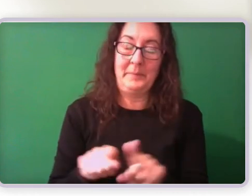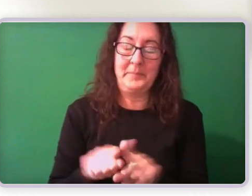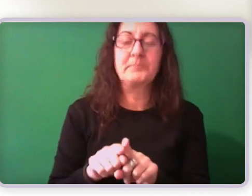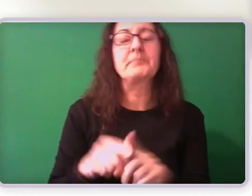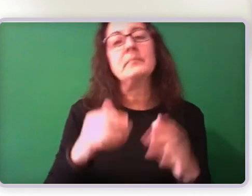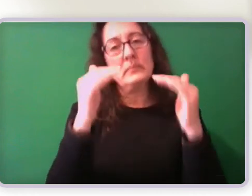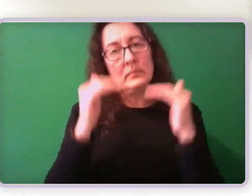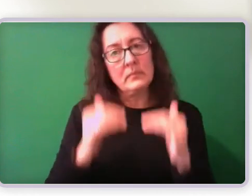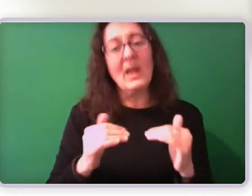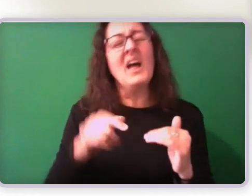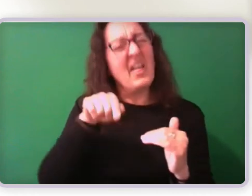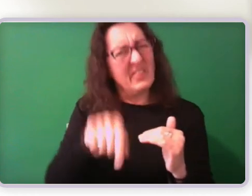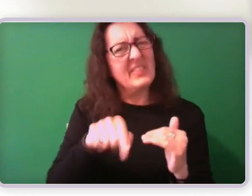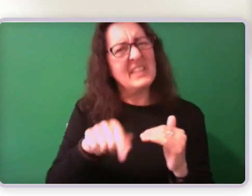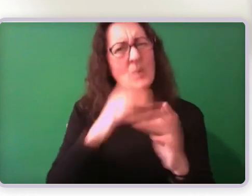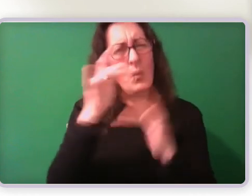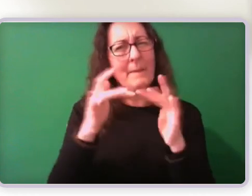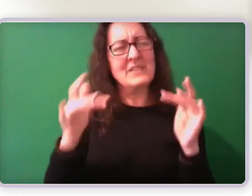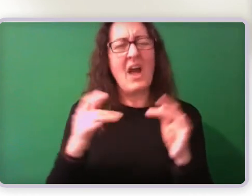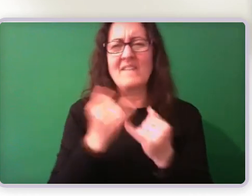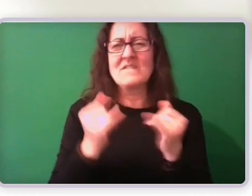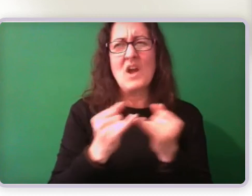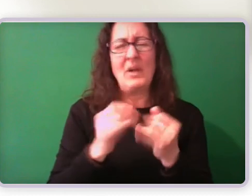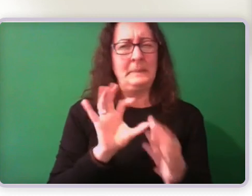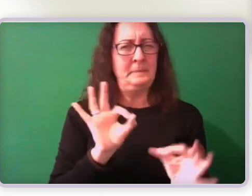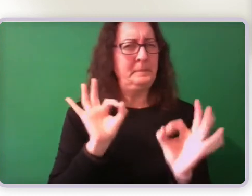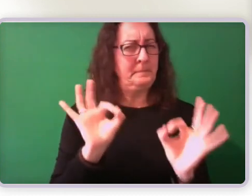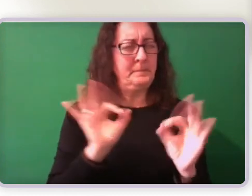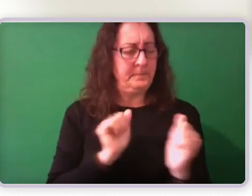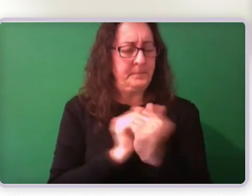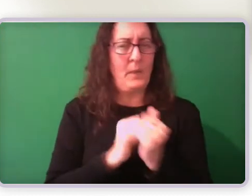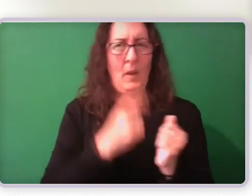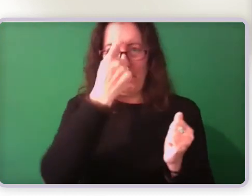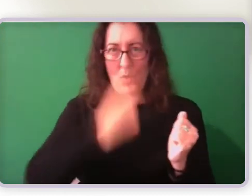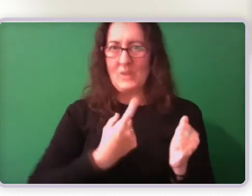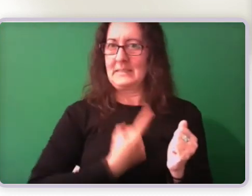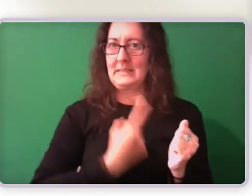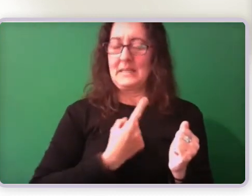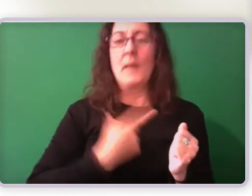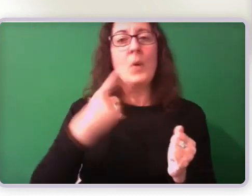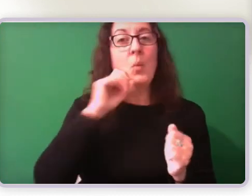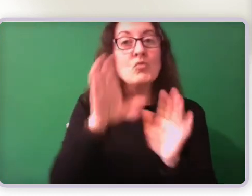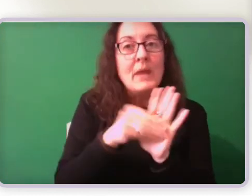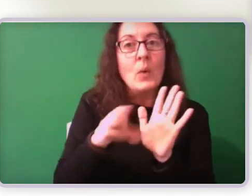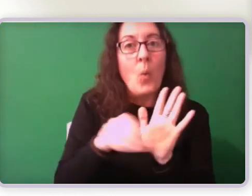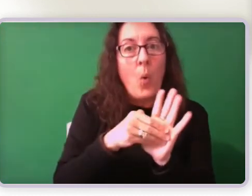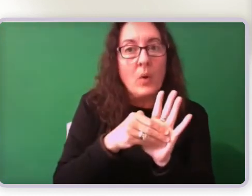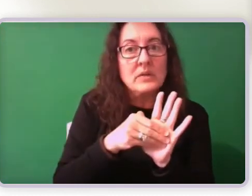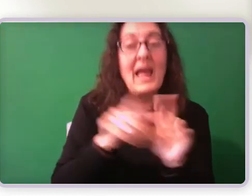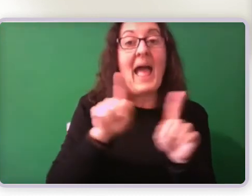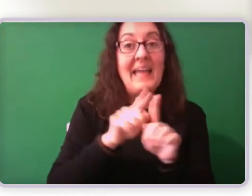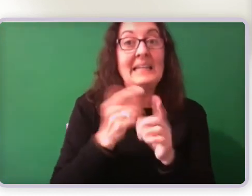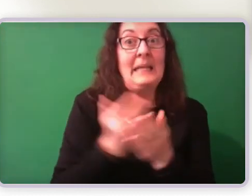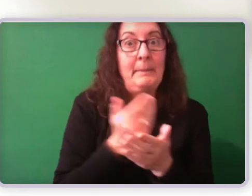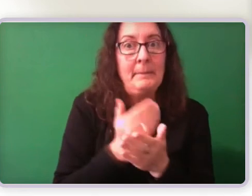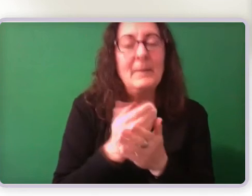is it gives, it records and compiles the information that the user has entered in. So in